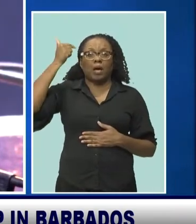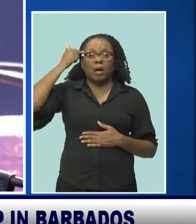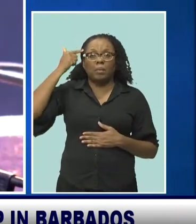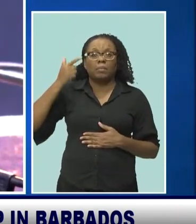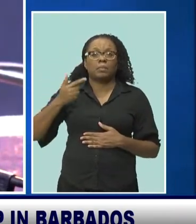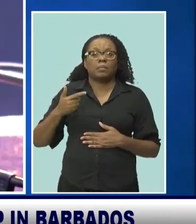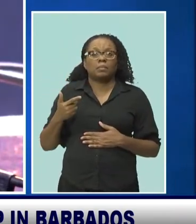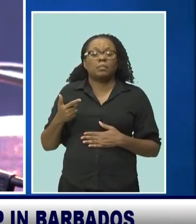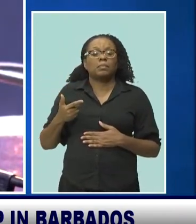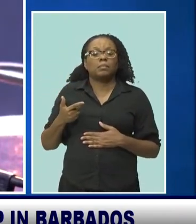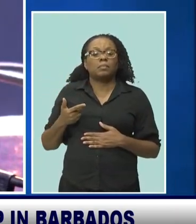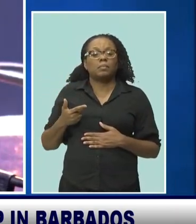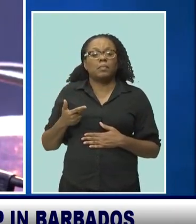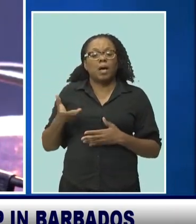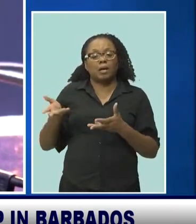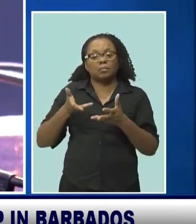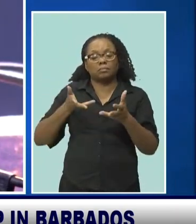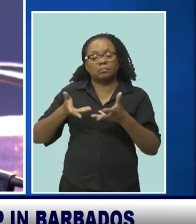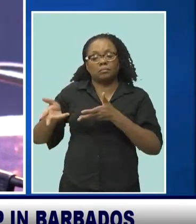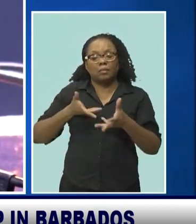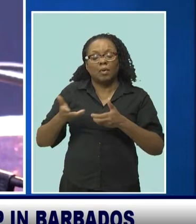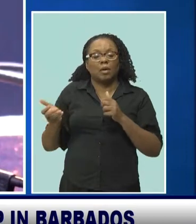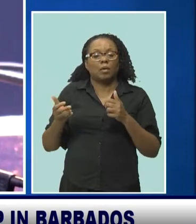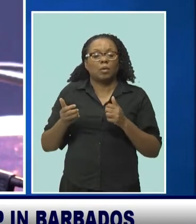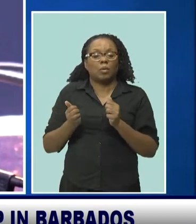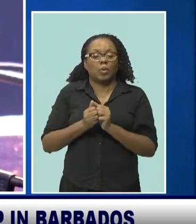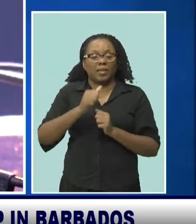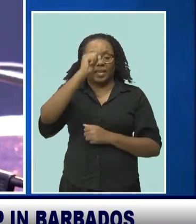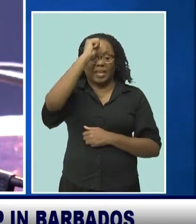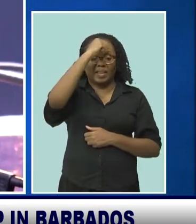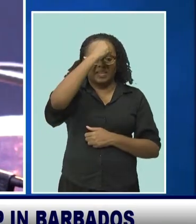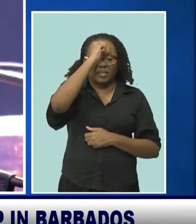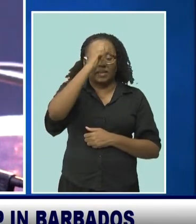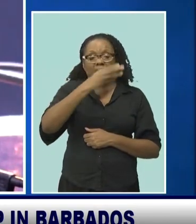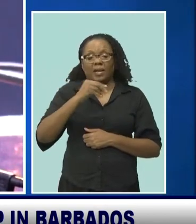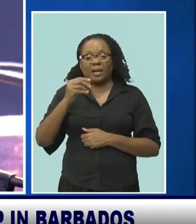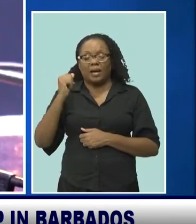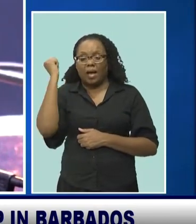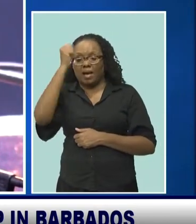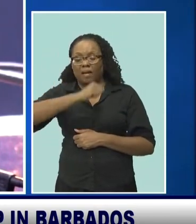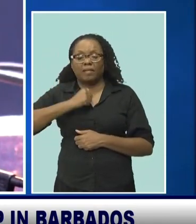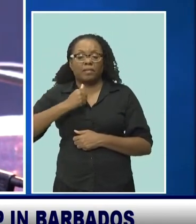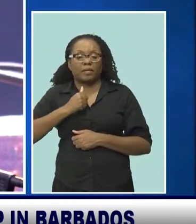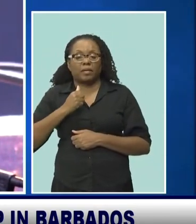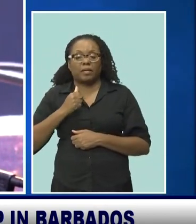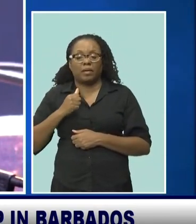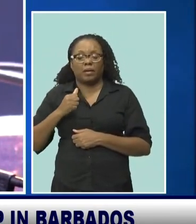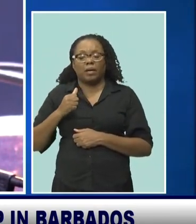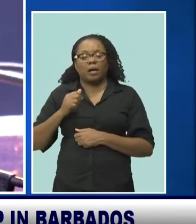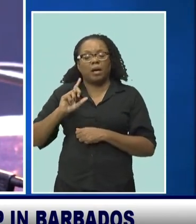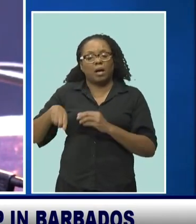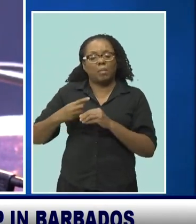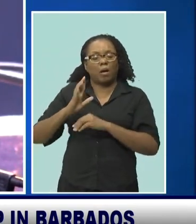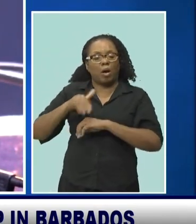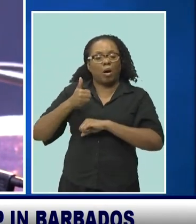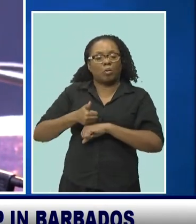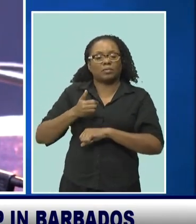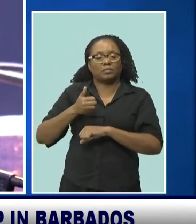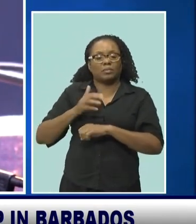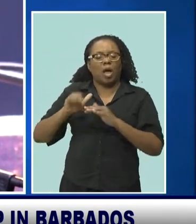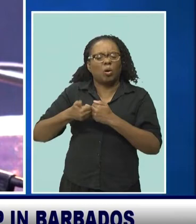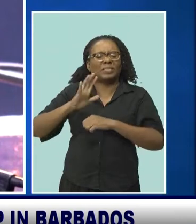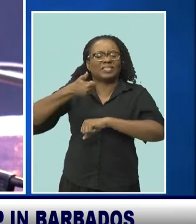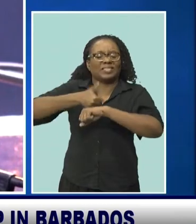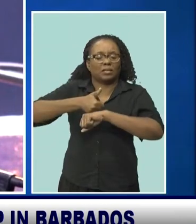India Exim Bank and Africa Exim Bank to guide the process of setting up the export credit agency that will